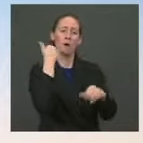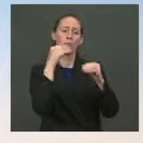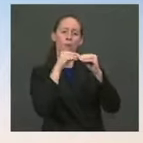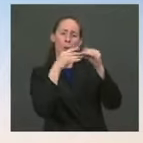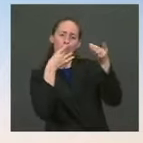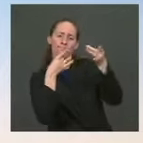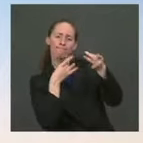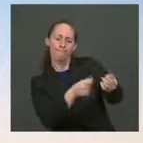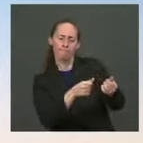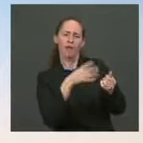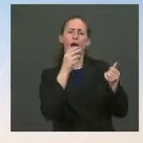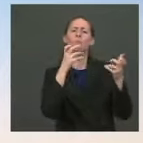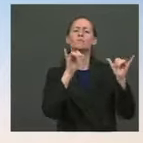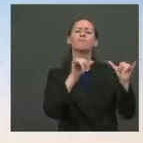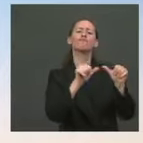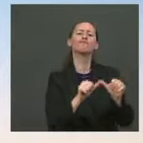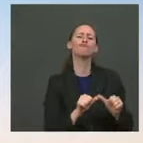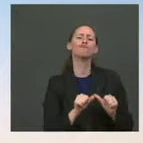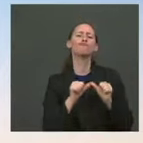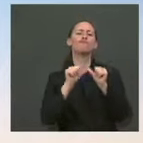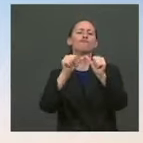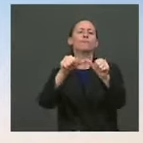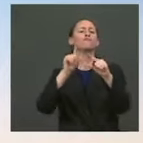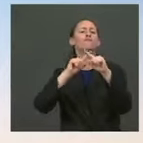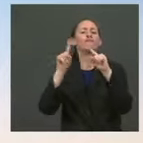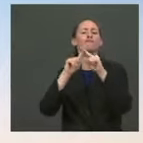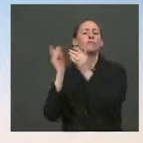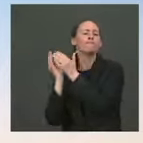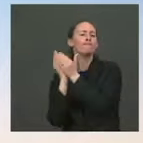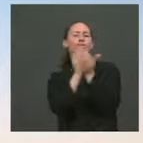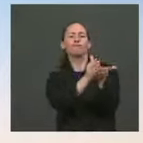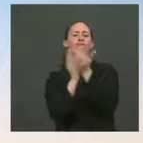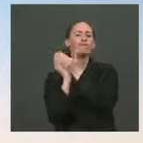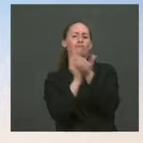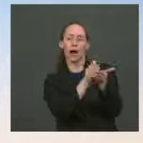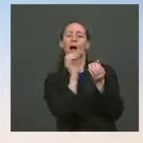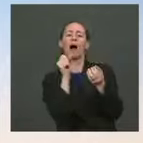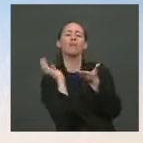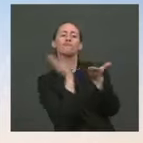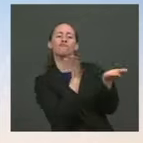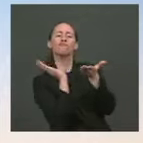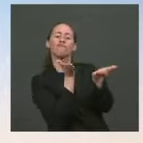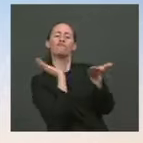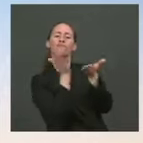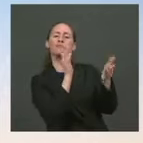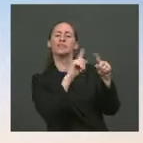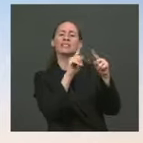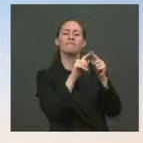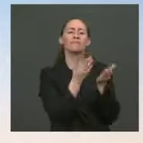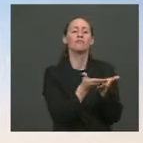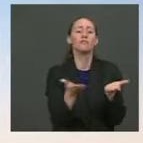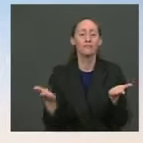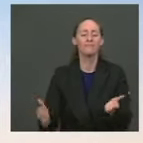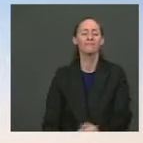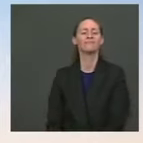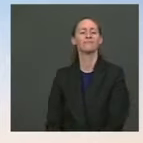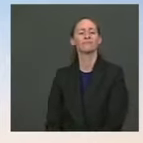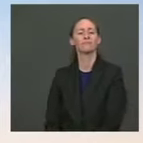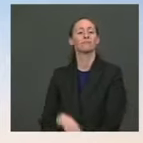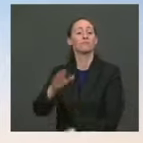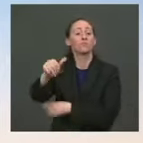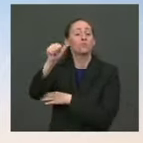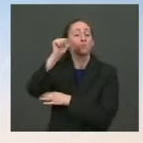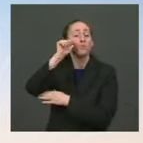resiliency of these hubs of commerce. As you all know, the President will be visiting the Port of Baltimore tomorrow, where he will further